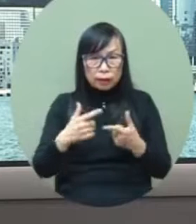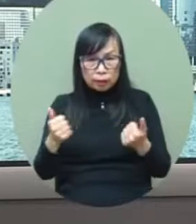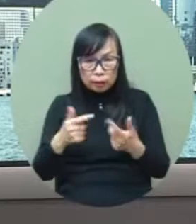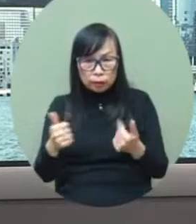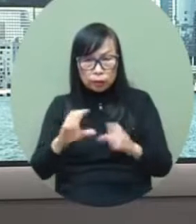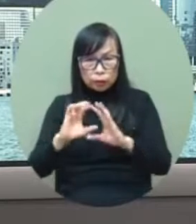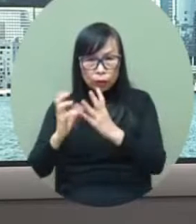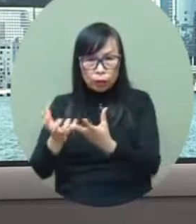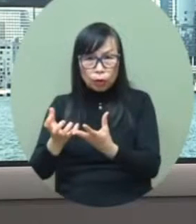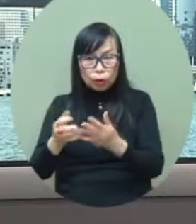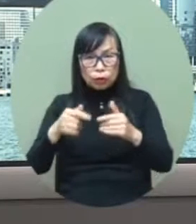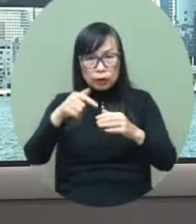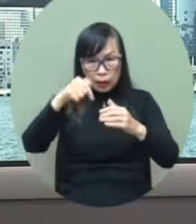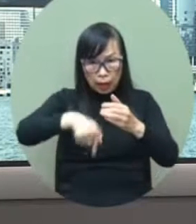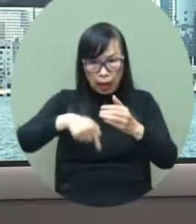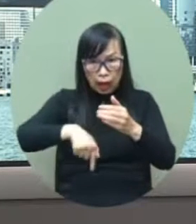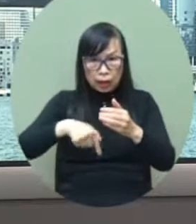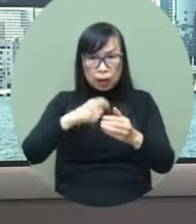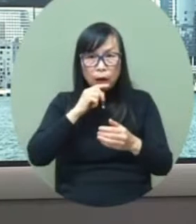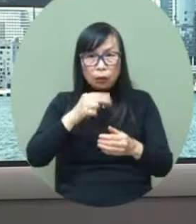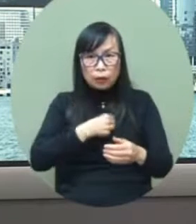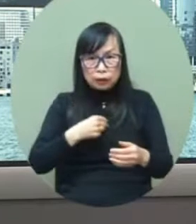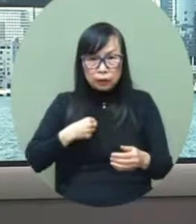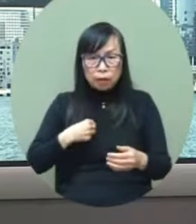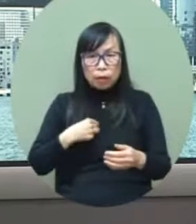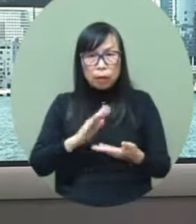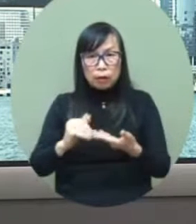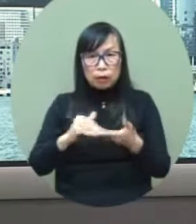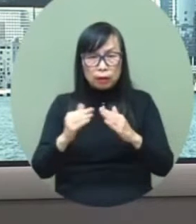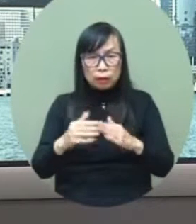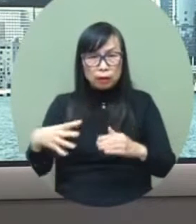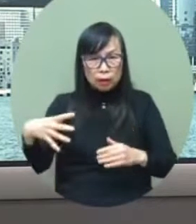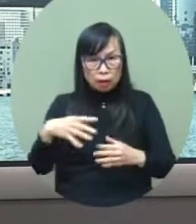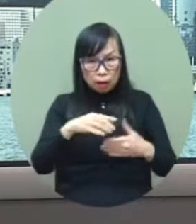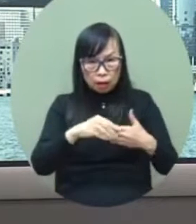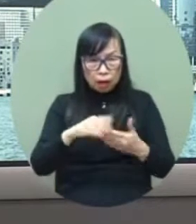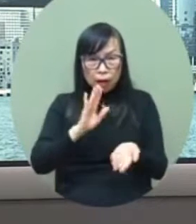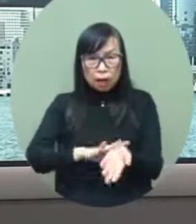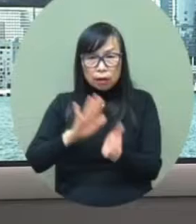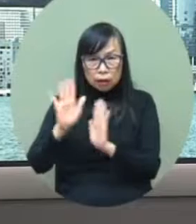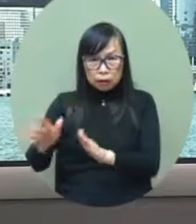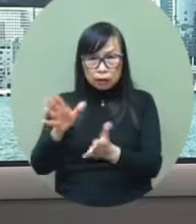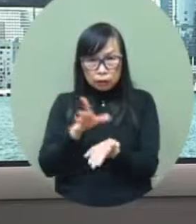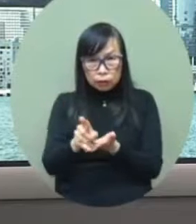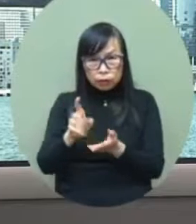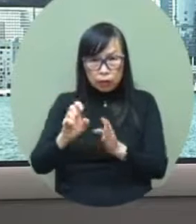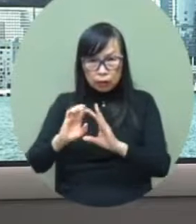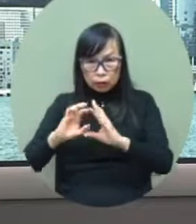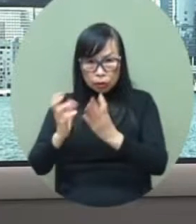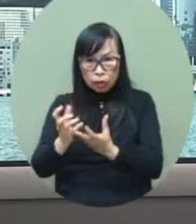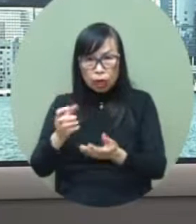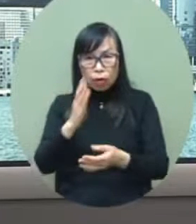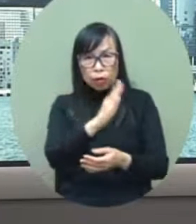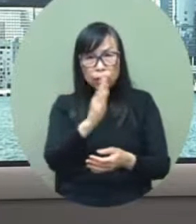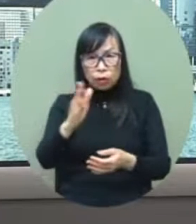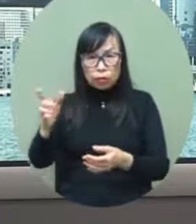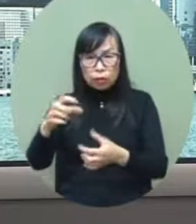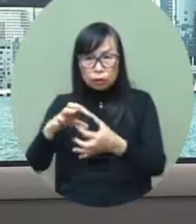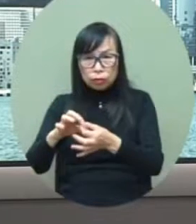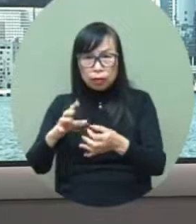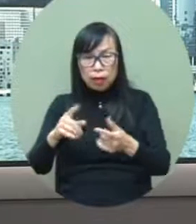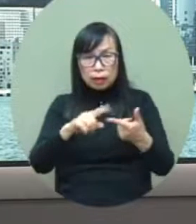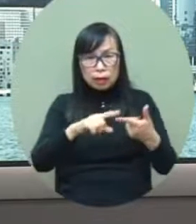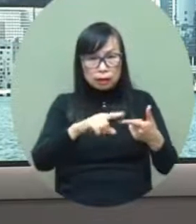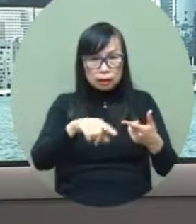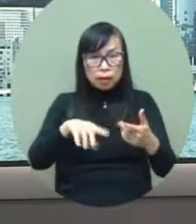as uh is leading a coordination task force and also there is some special task force led by the